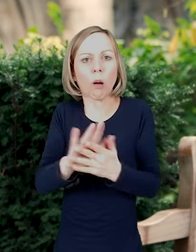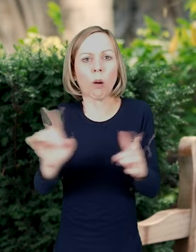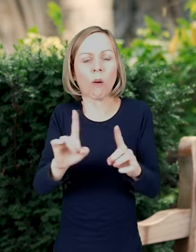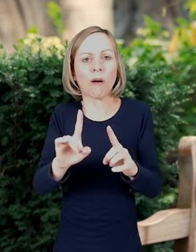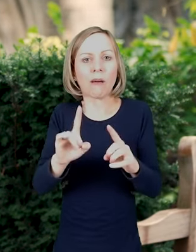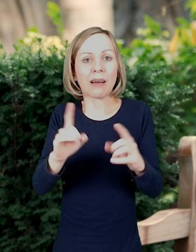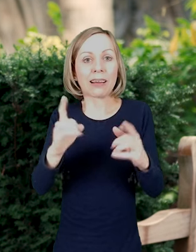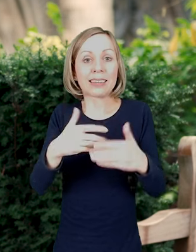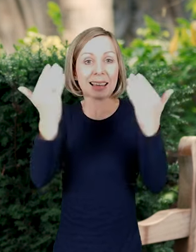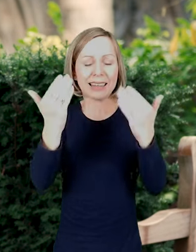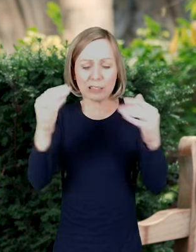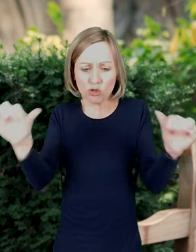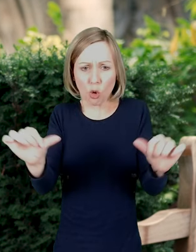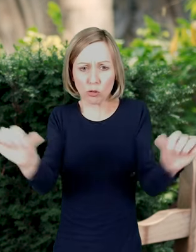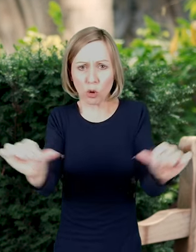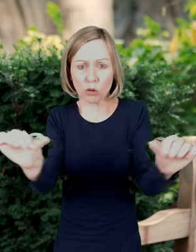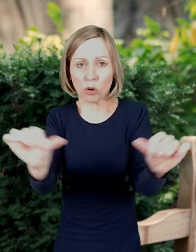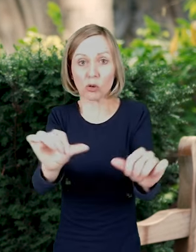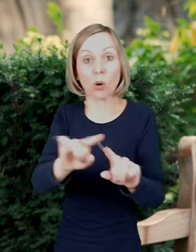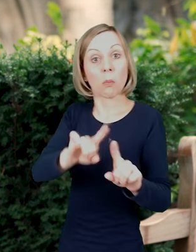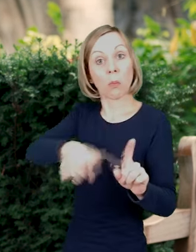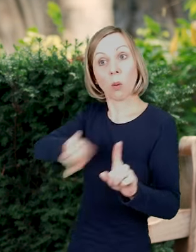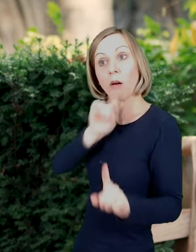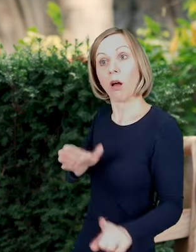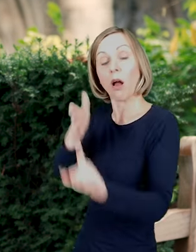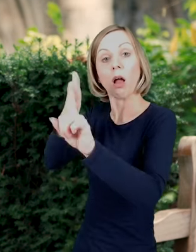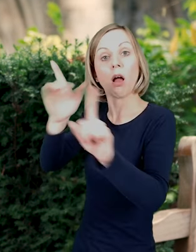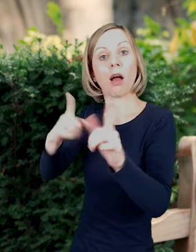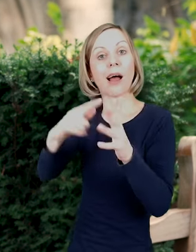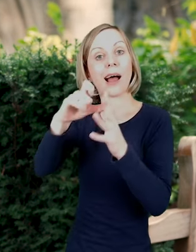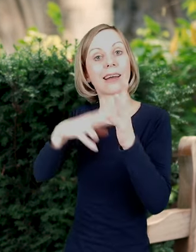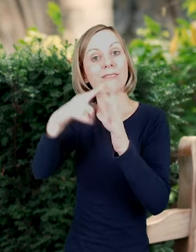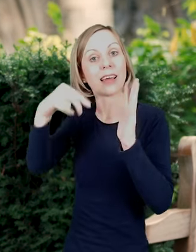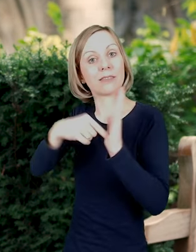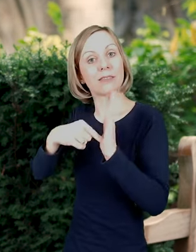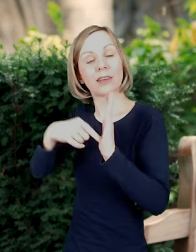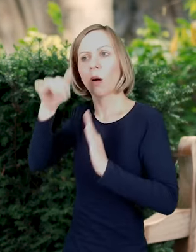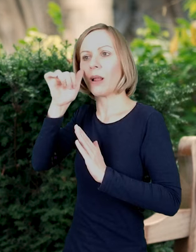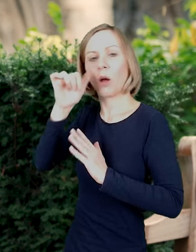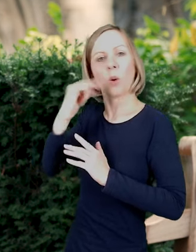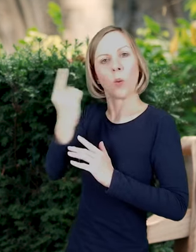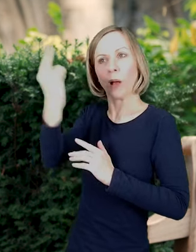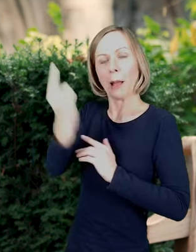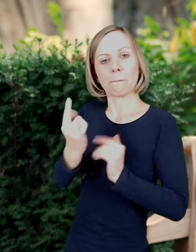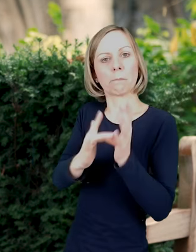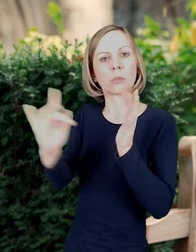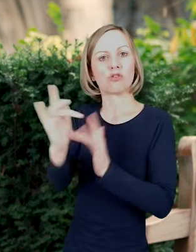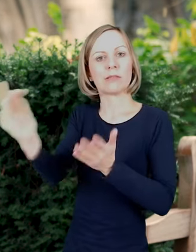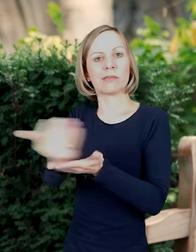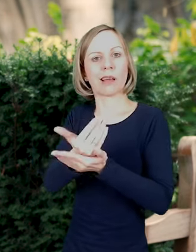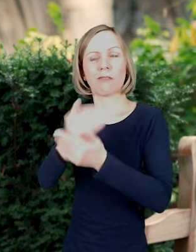as we journey towards the beginning of the church year, Advent, when we celebrate the true light that came into the world,